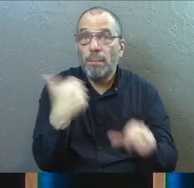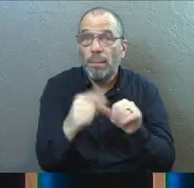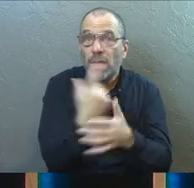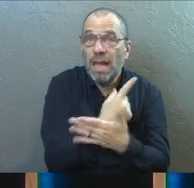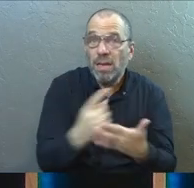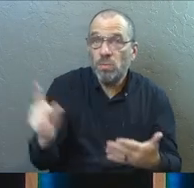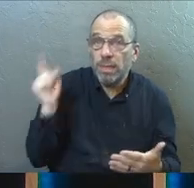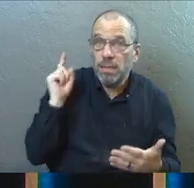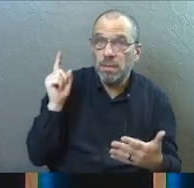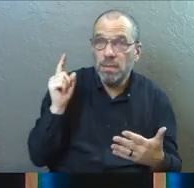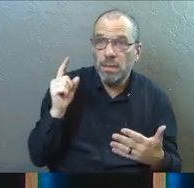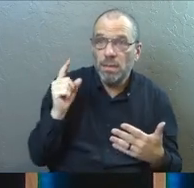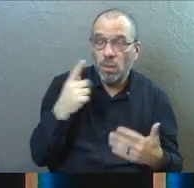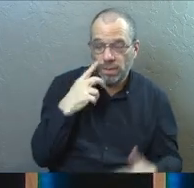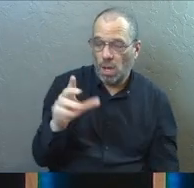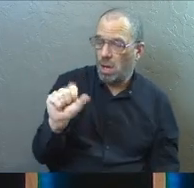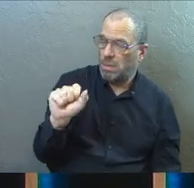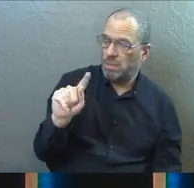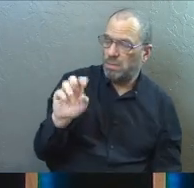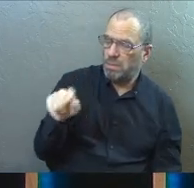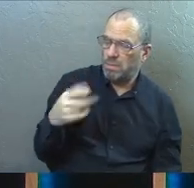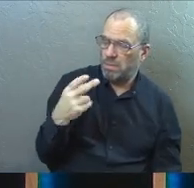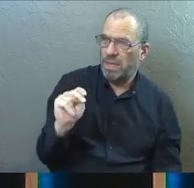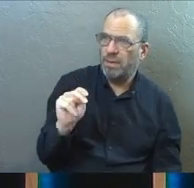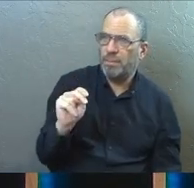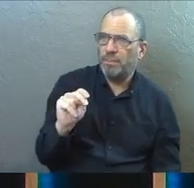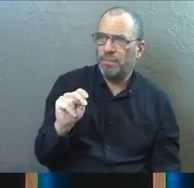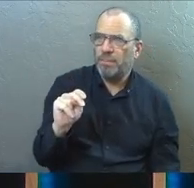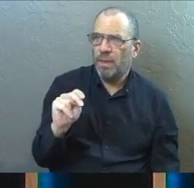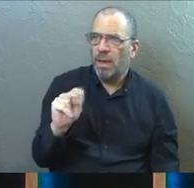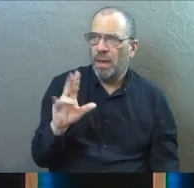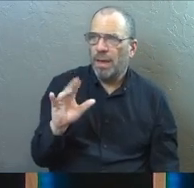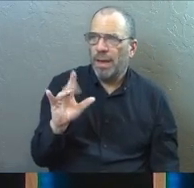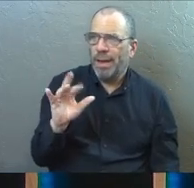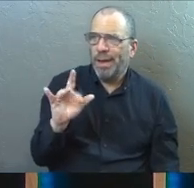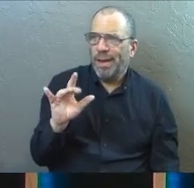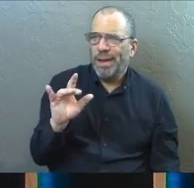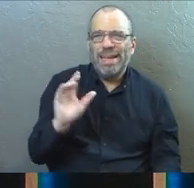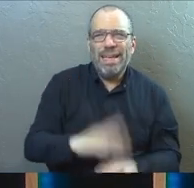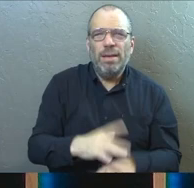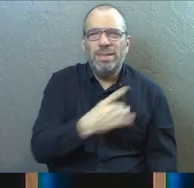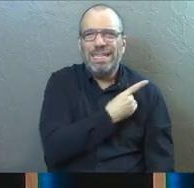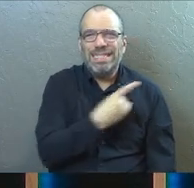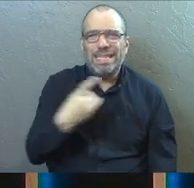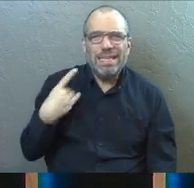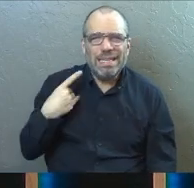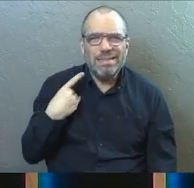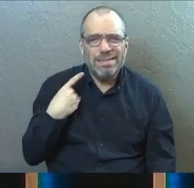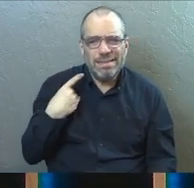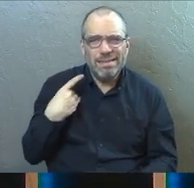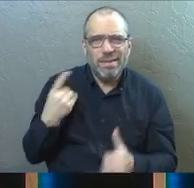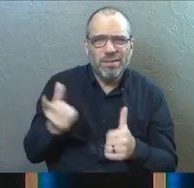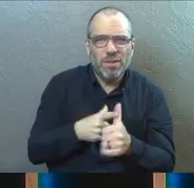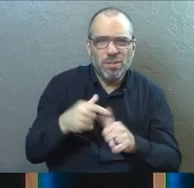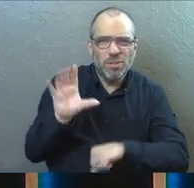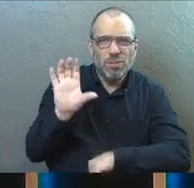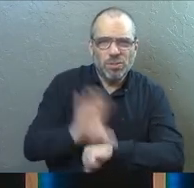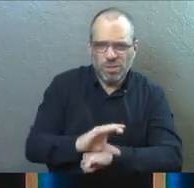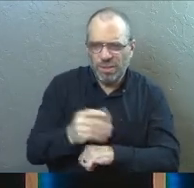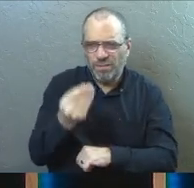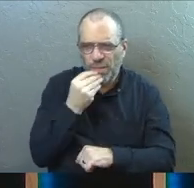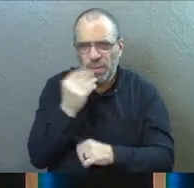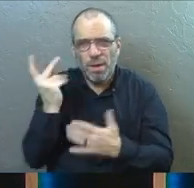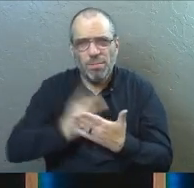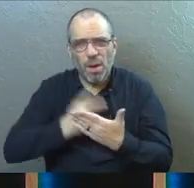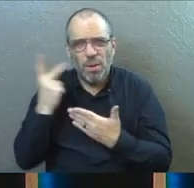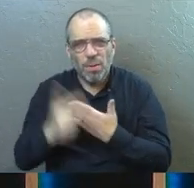last week, we saw Stephen, who had been kind of a deacon in the early church. He was helping run this food program,